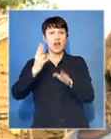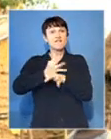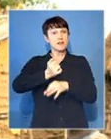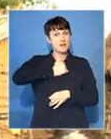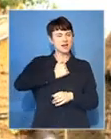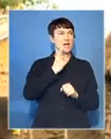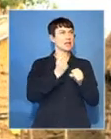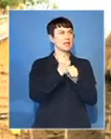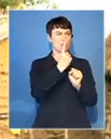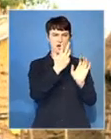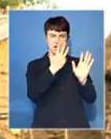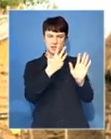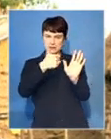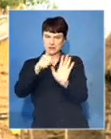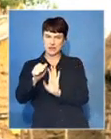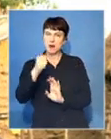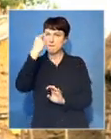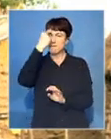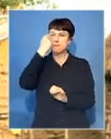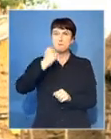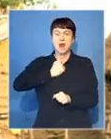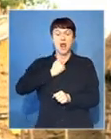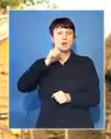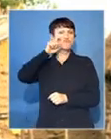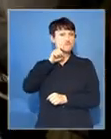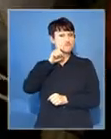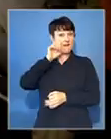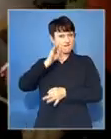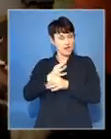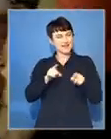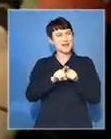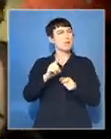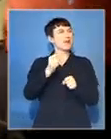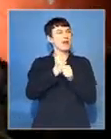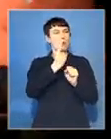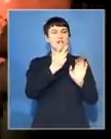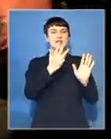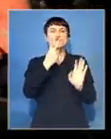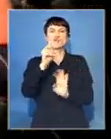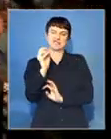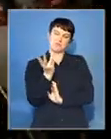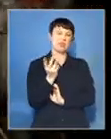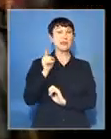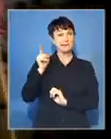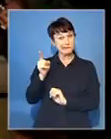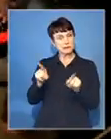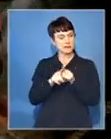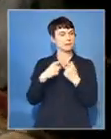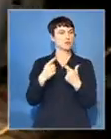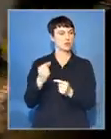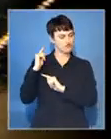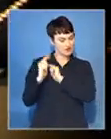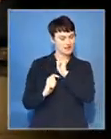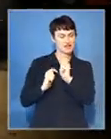my grandfather around 1920 something. Back home, celebrations continue. His